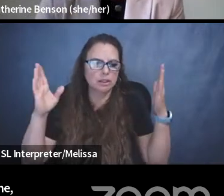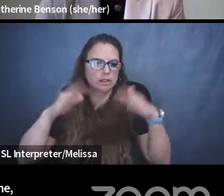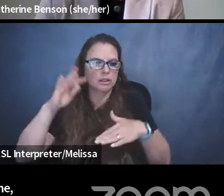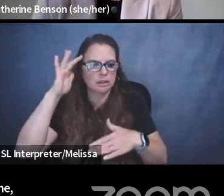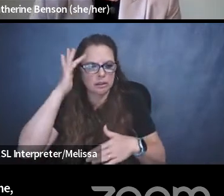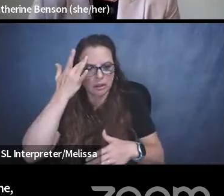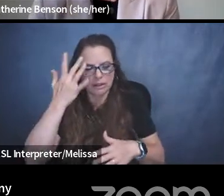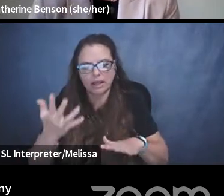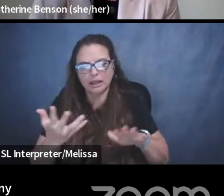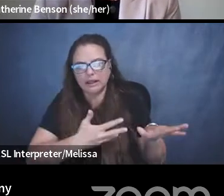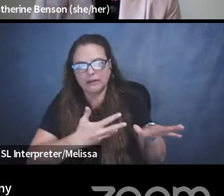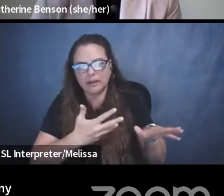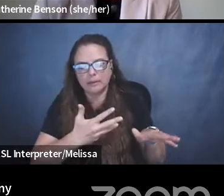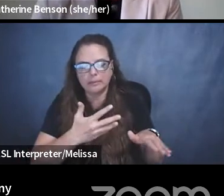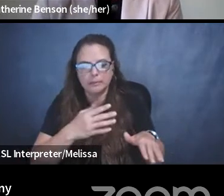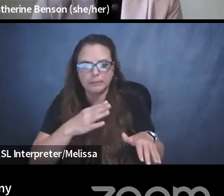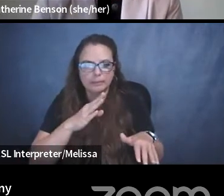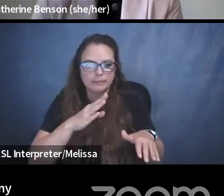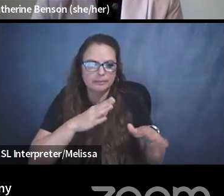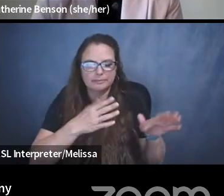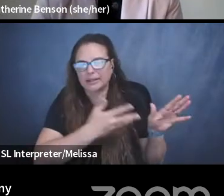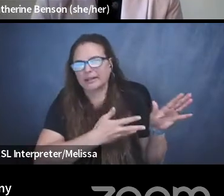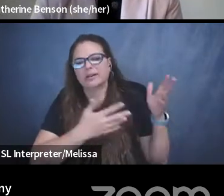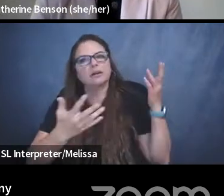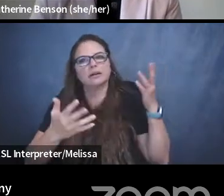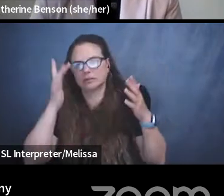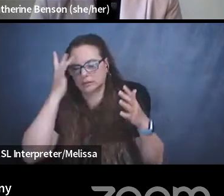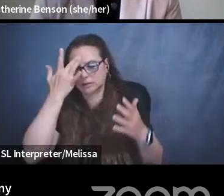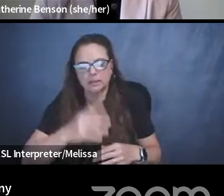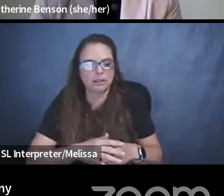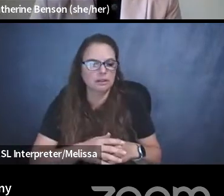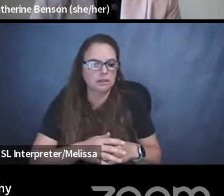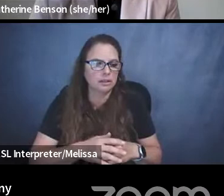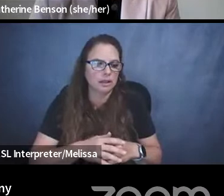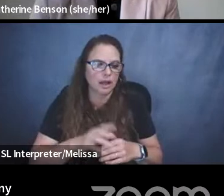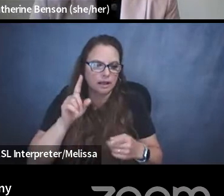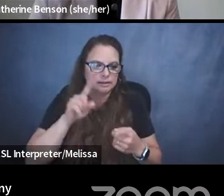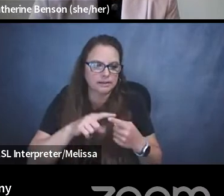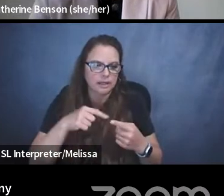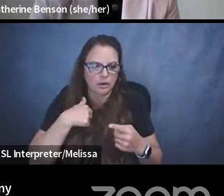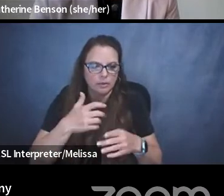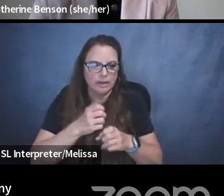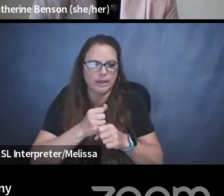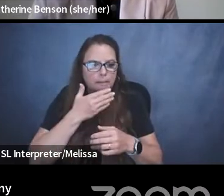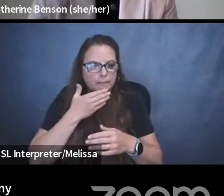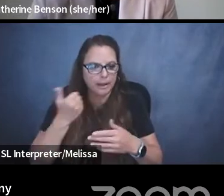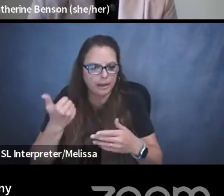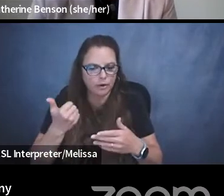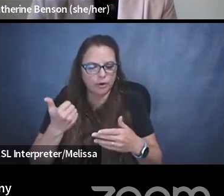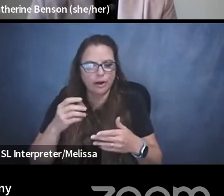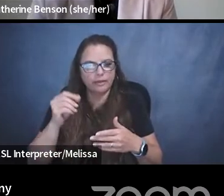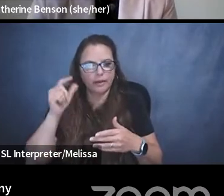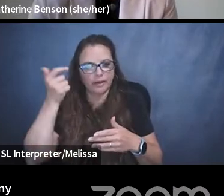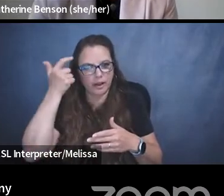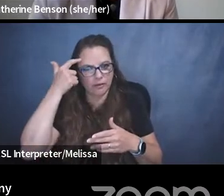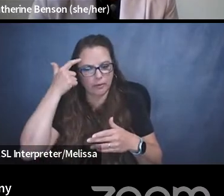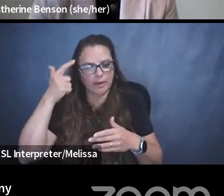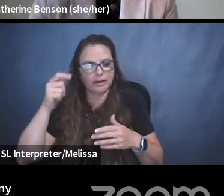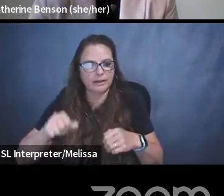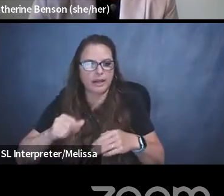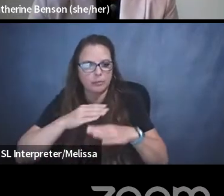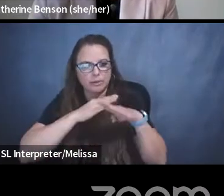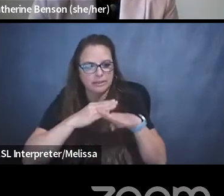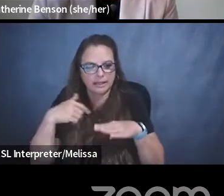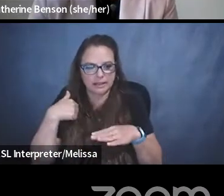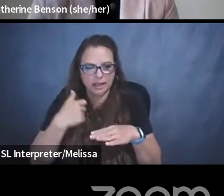I don't know. Until we get better, until the government comes out to protect us better from these kind of